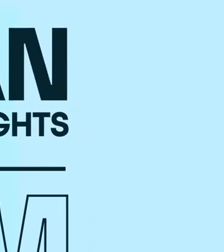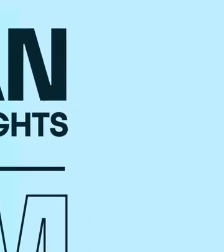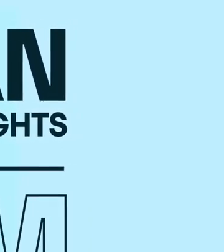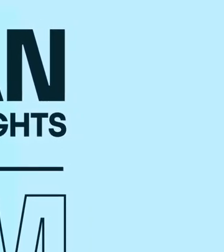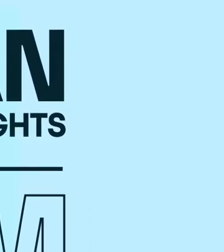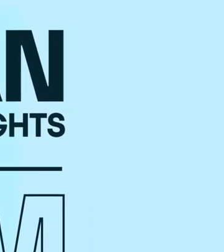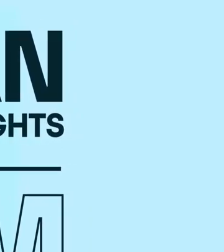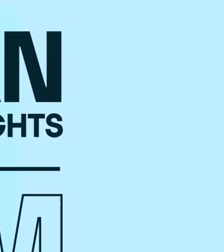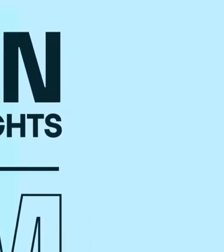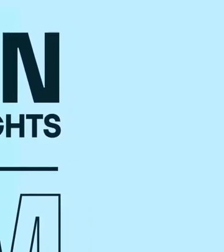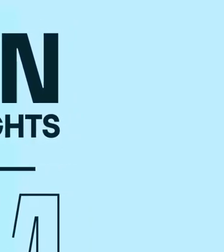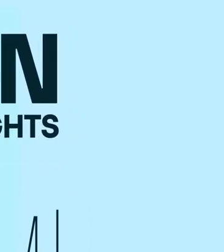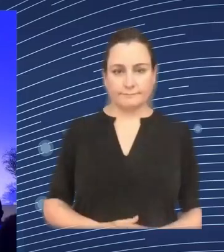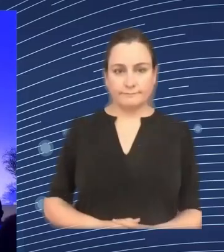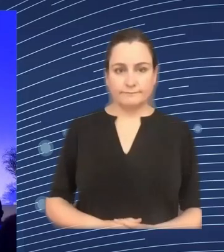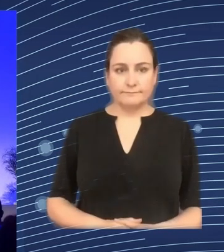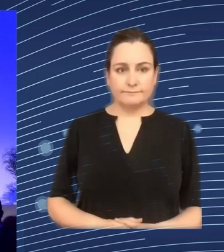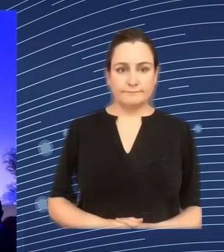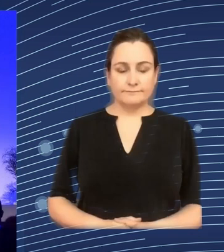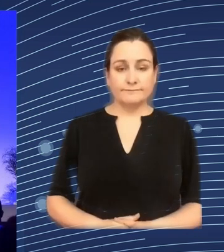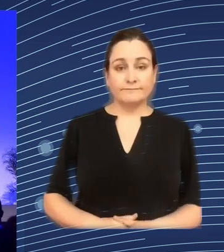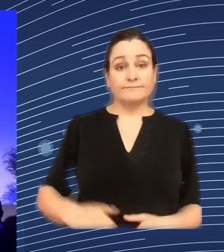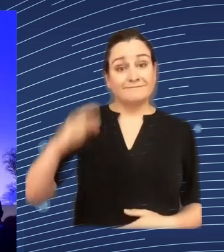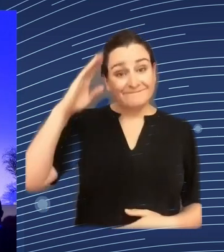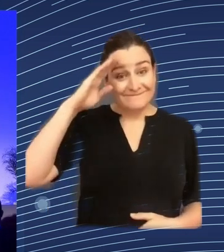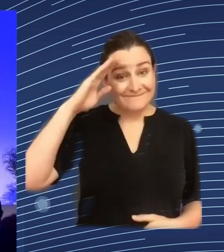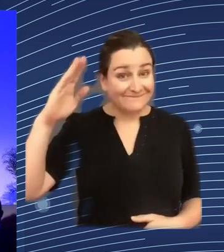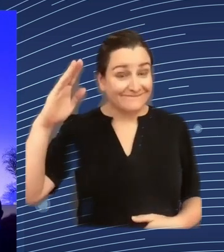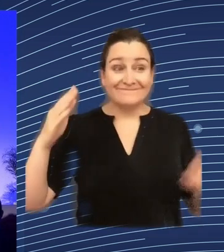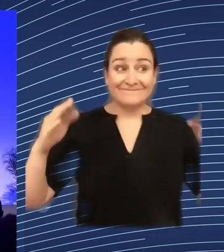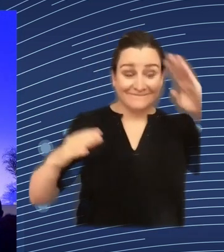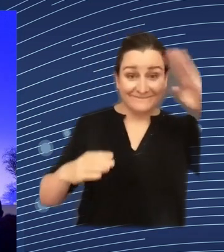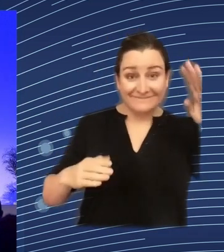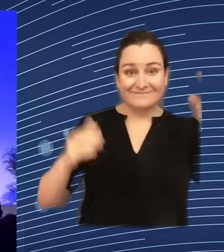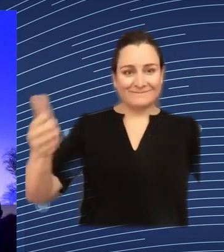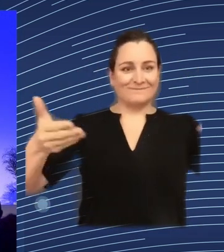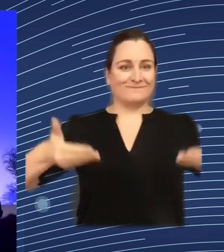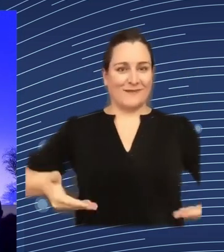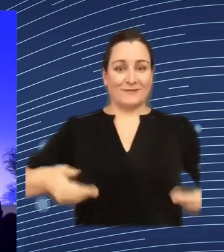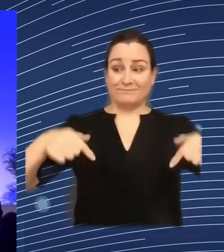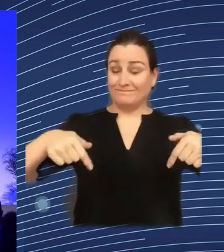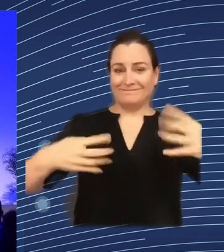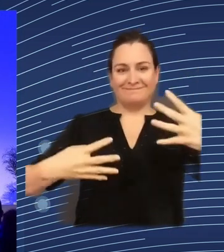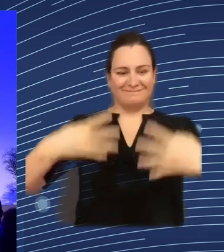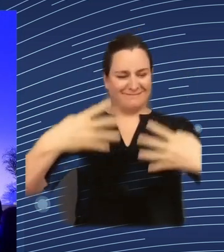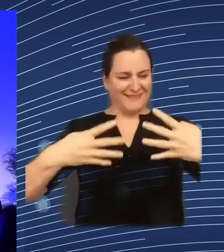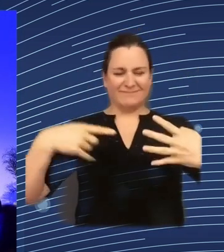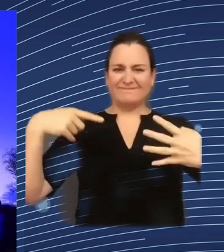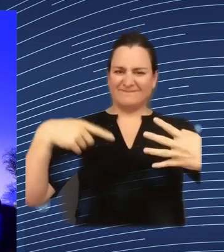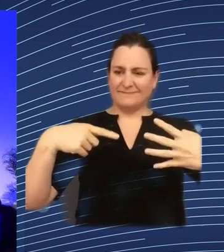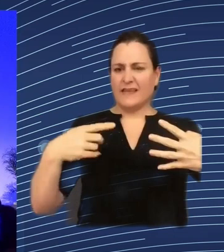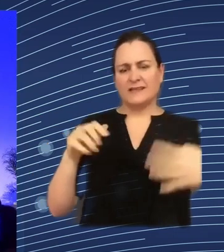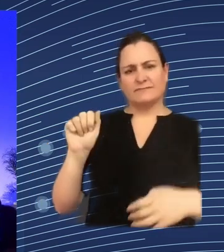Good morning and welcome to the work in the role of data and the AI at the workplace my name is Tobias Mülnsiefen I work for the European